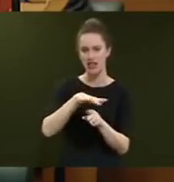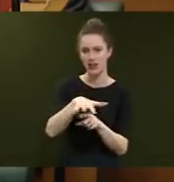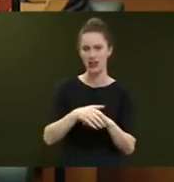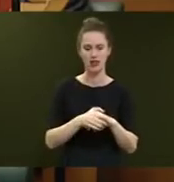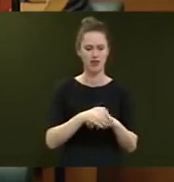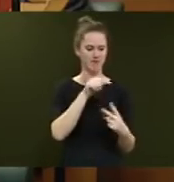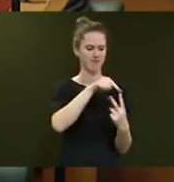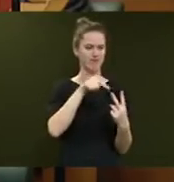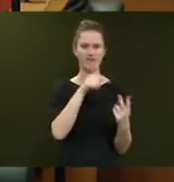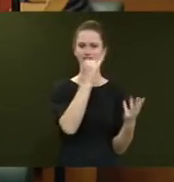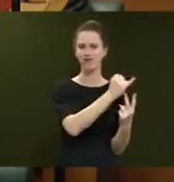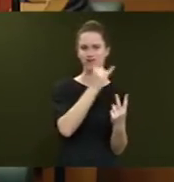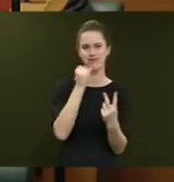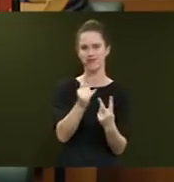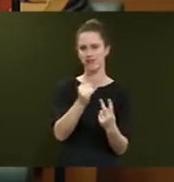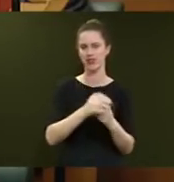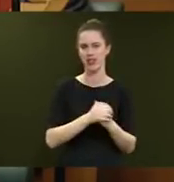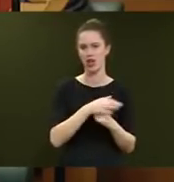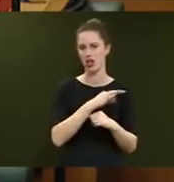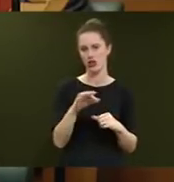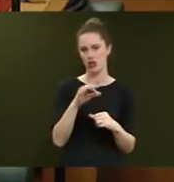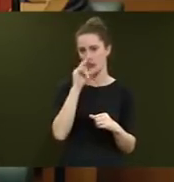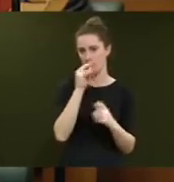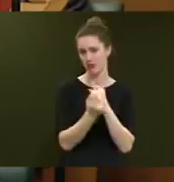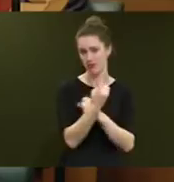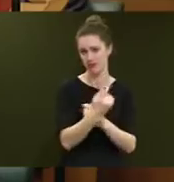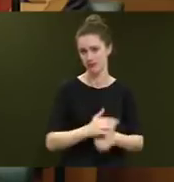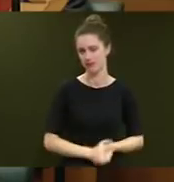that is also highly, highly, highly unlikely to be true.